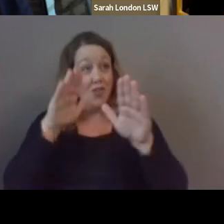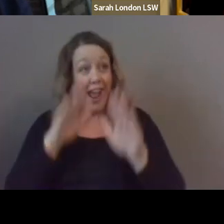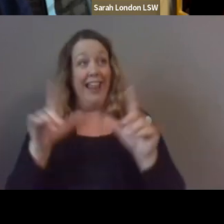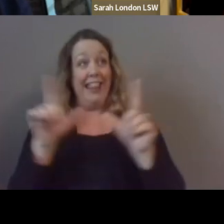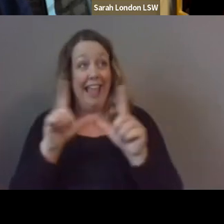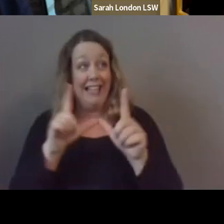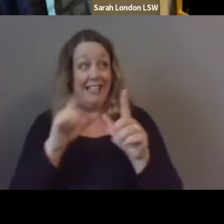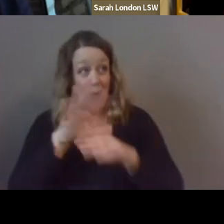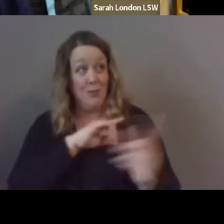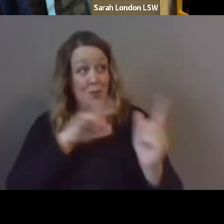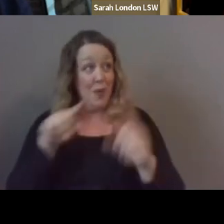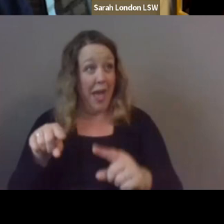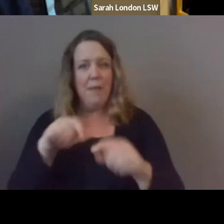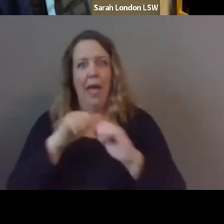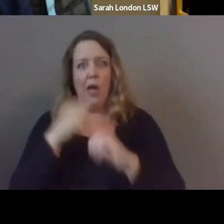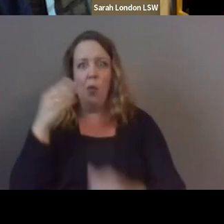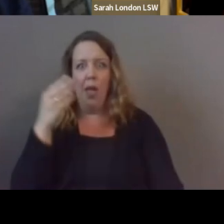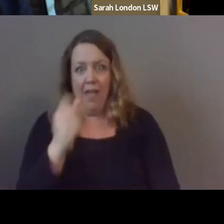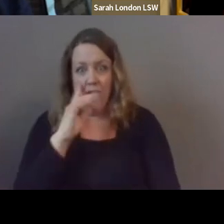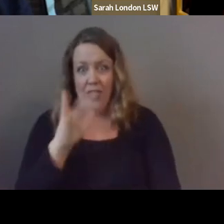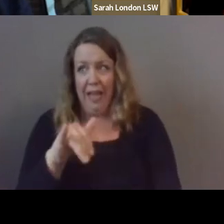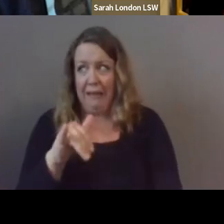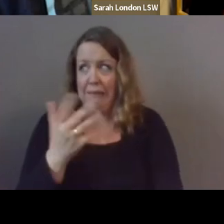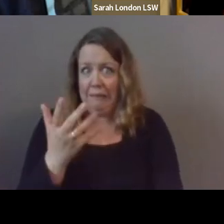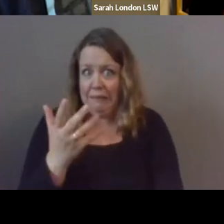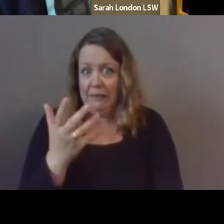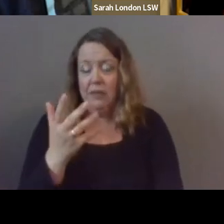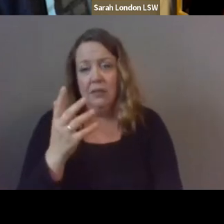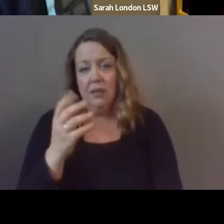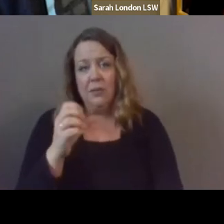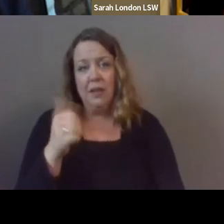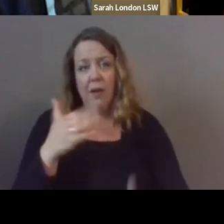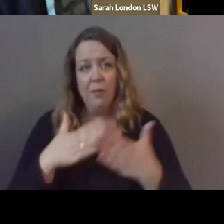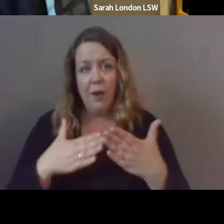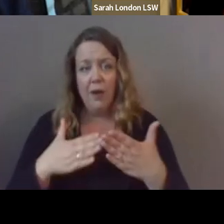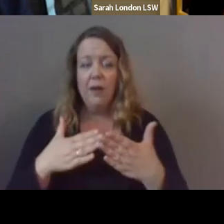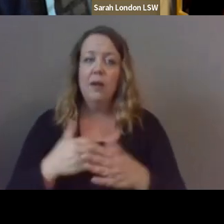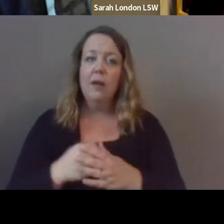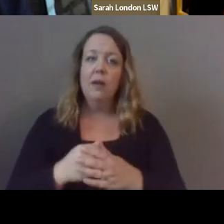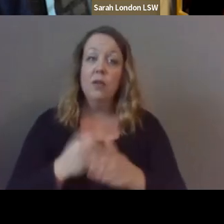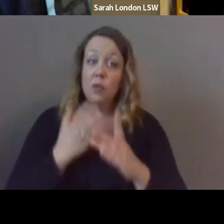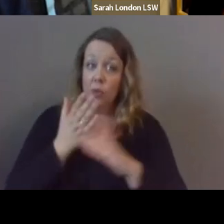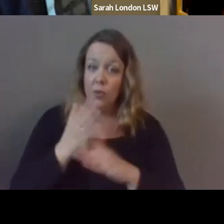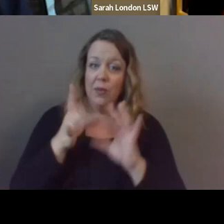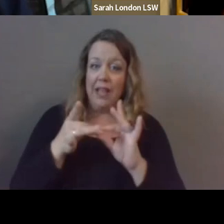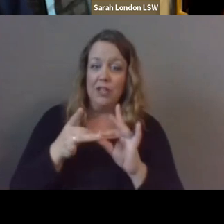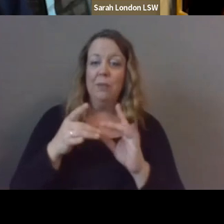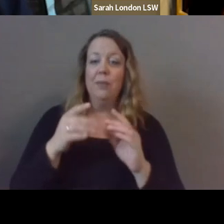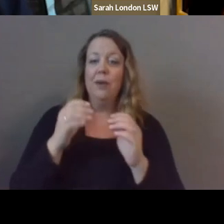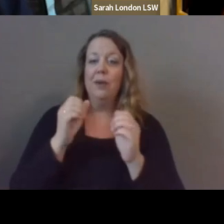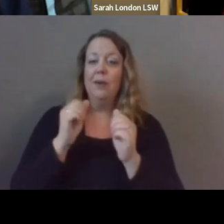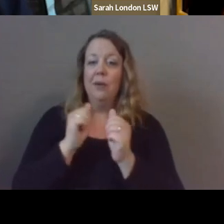i pay for them that was the other piece and through uh again the relationship with our hhs at the state level